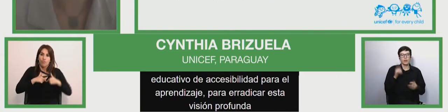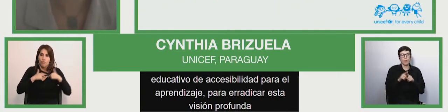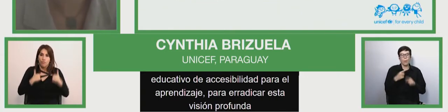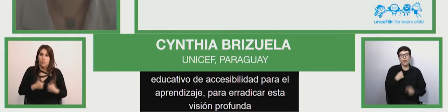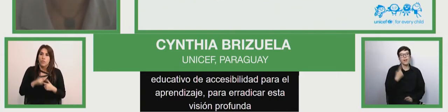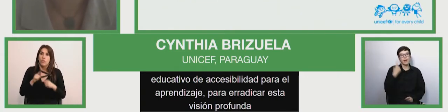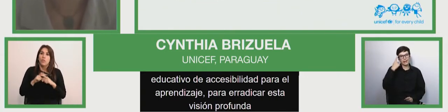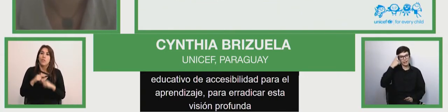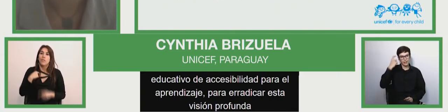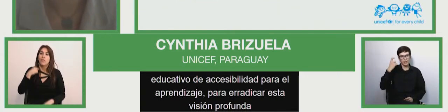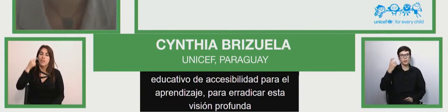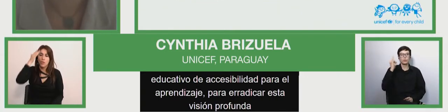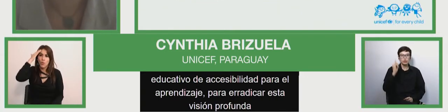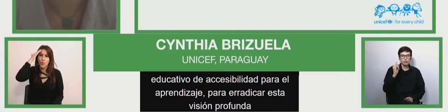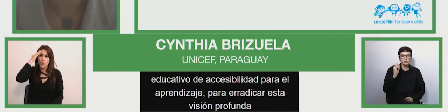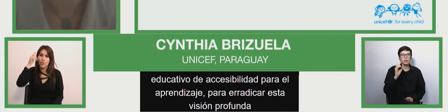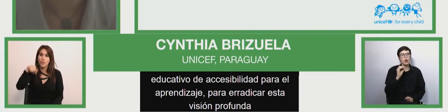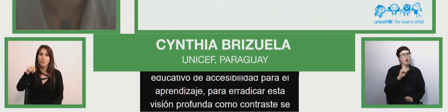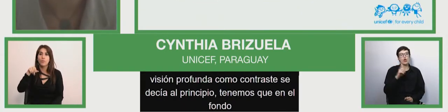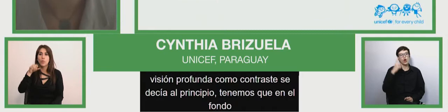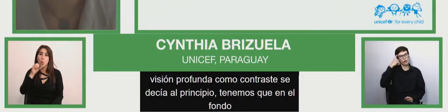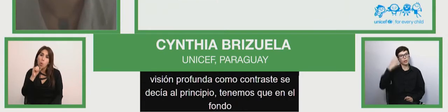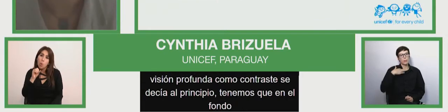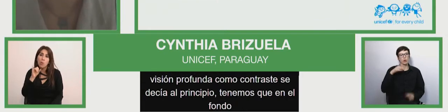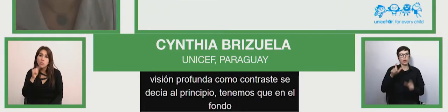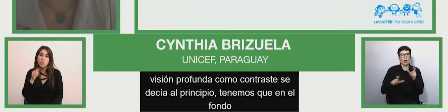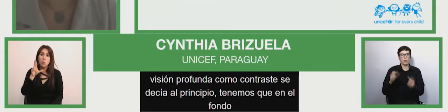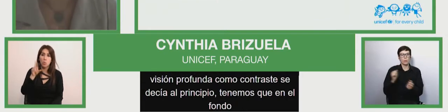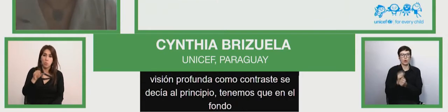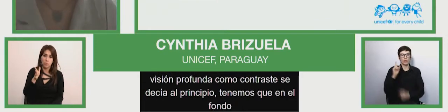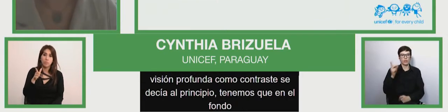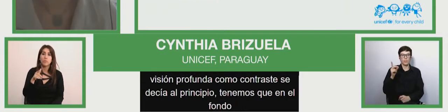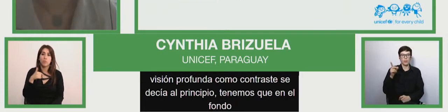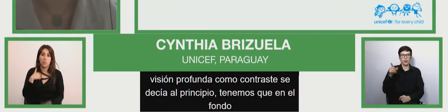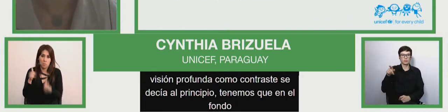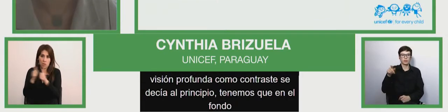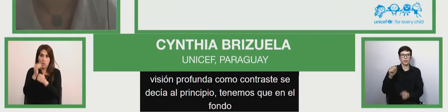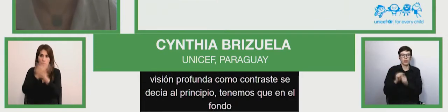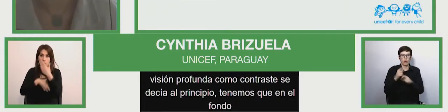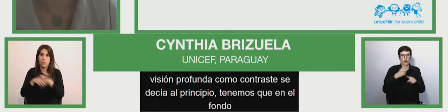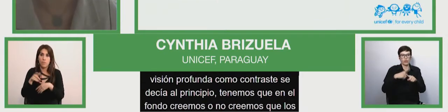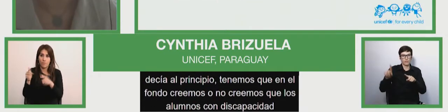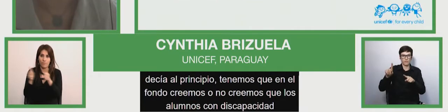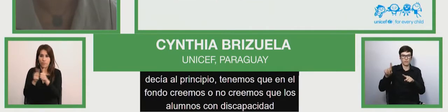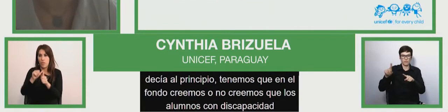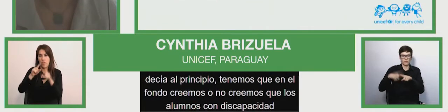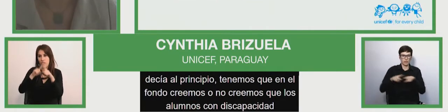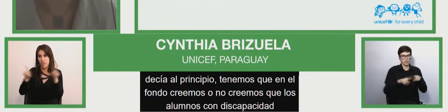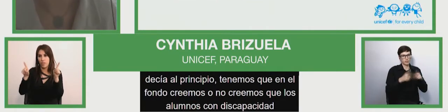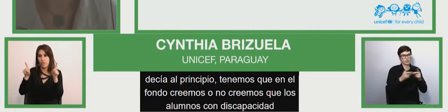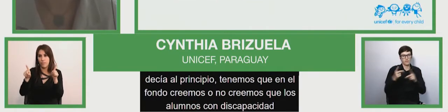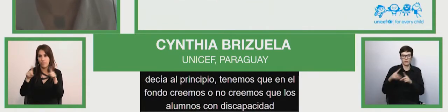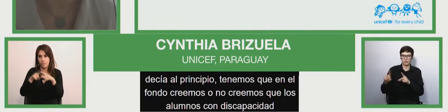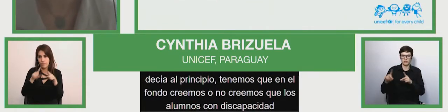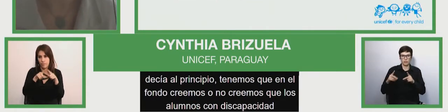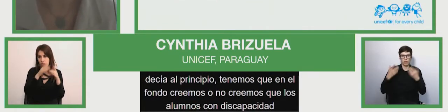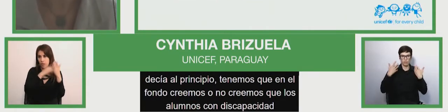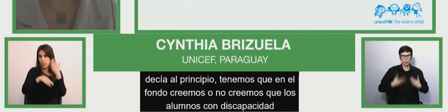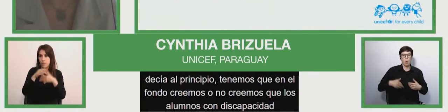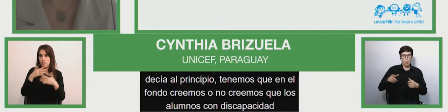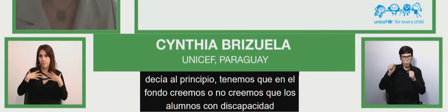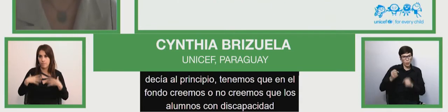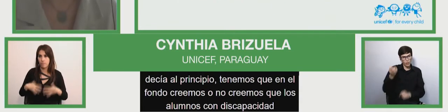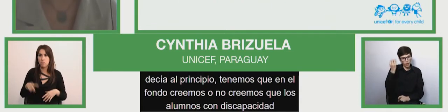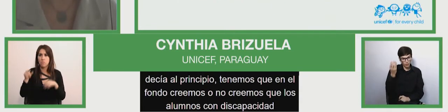believe that students with disabilities with a difference and diversity functional those can indeed learn that is